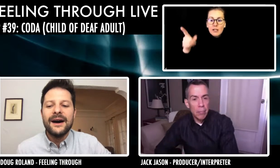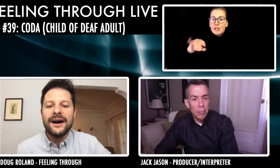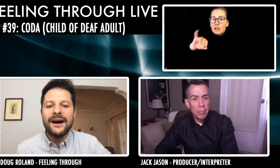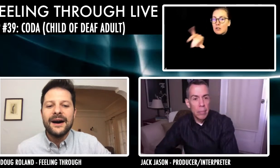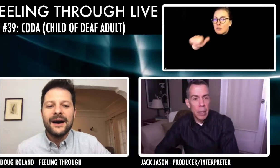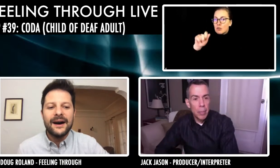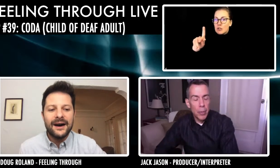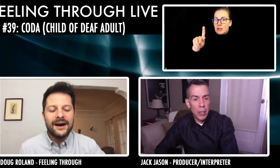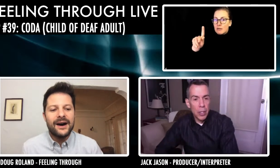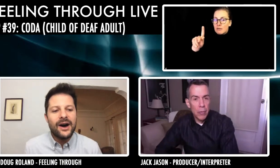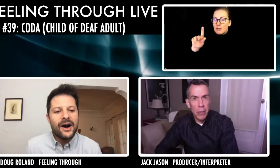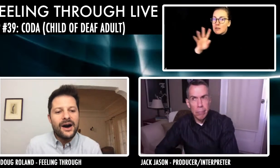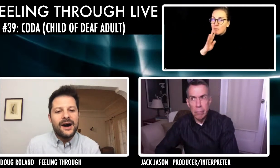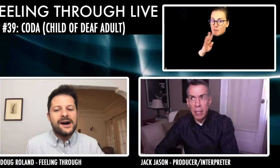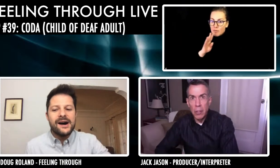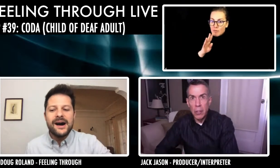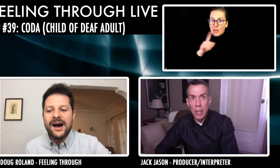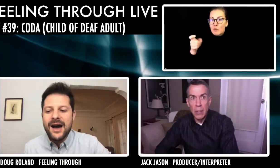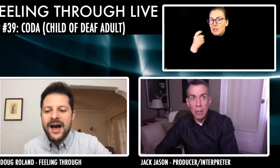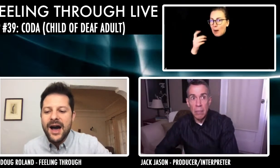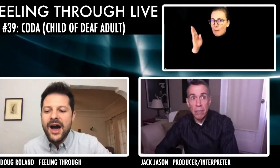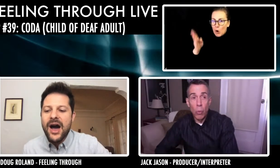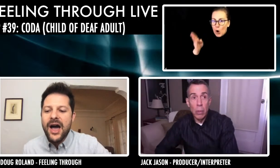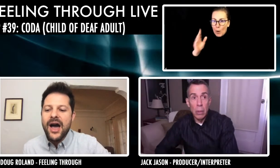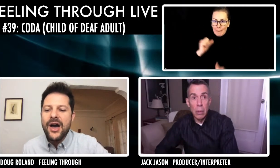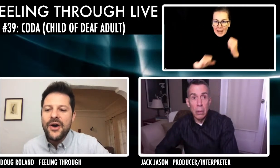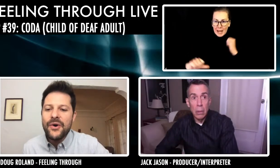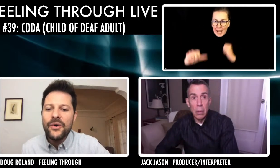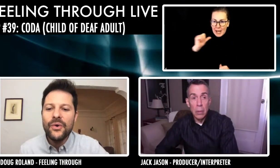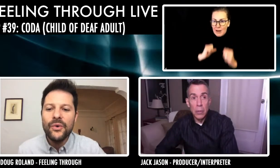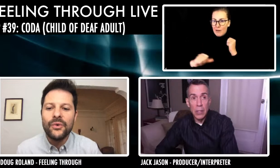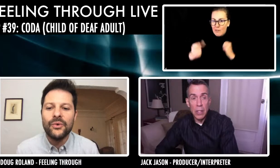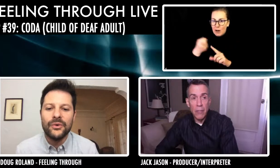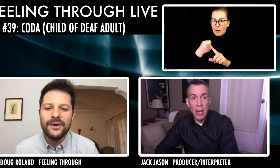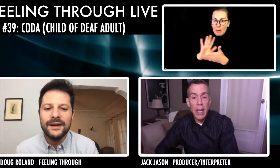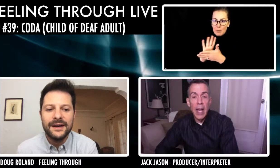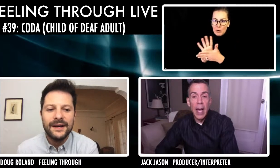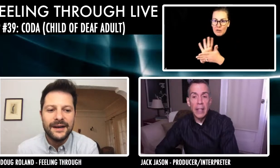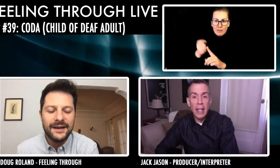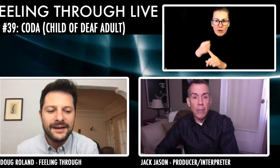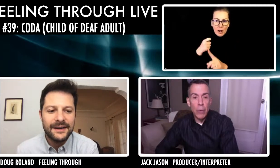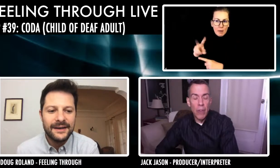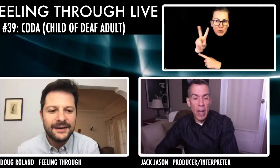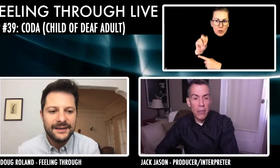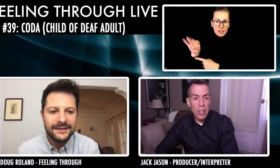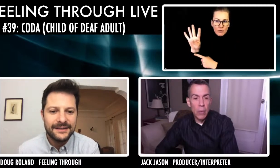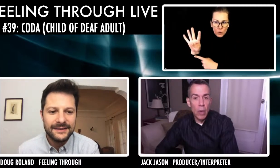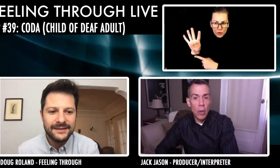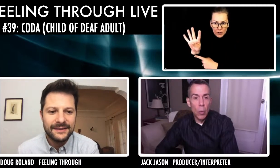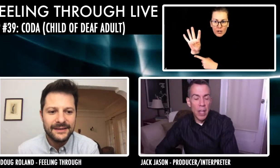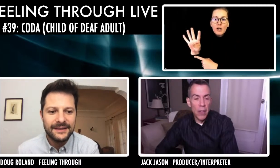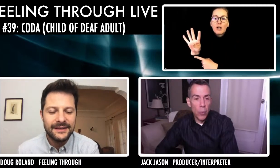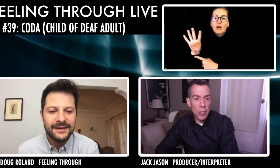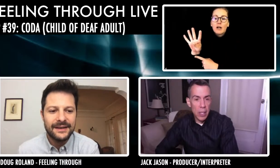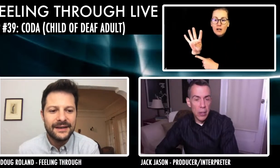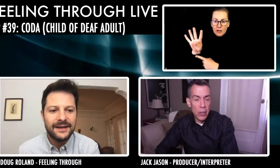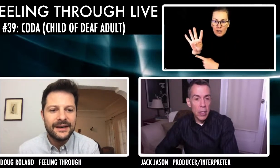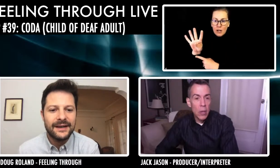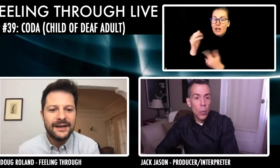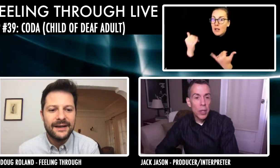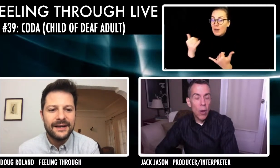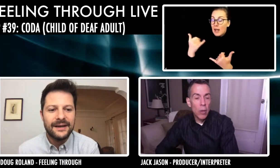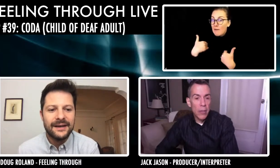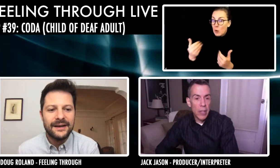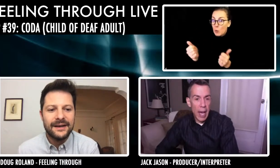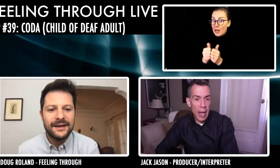production from, I think, 2004, 2005. And they revived it with Deaf West theater